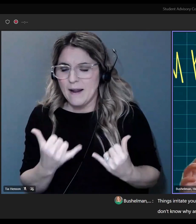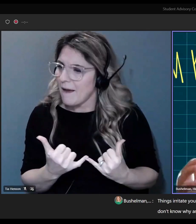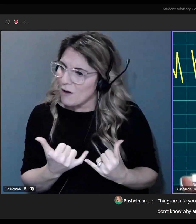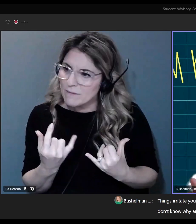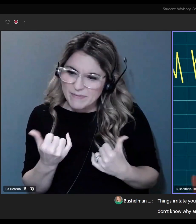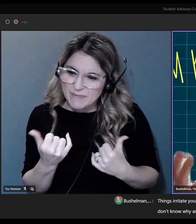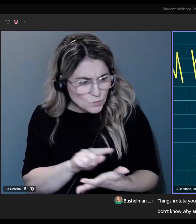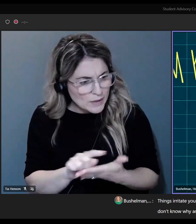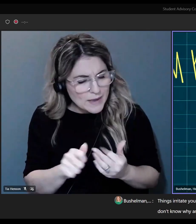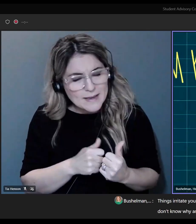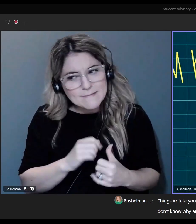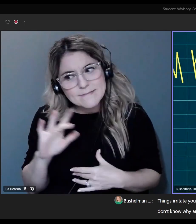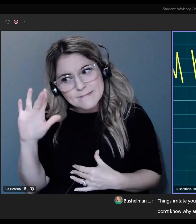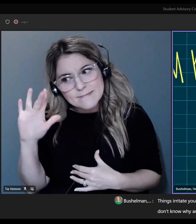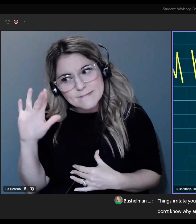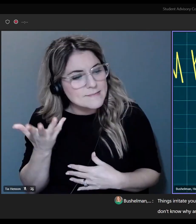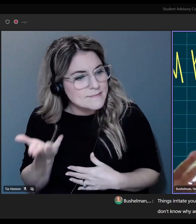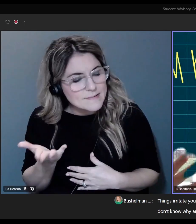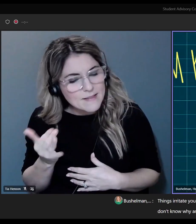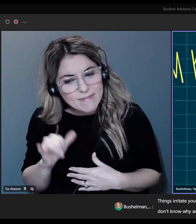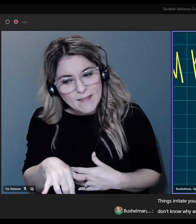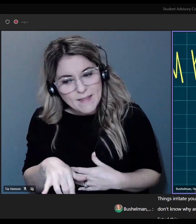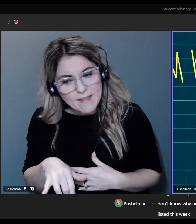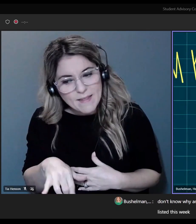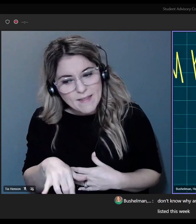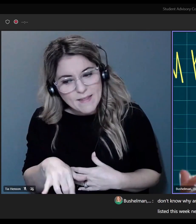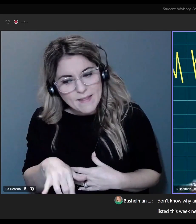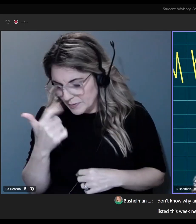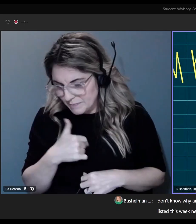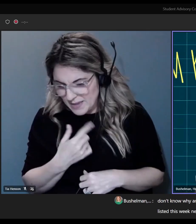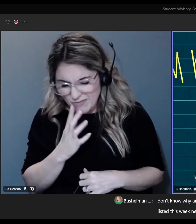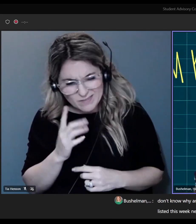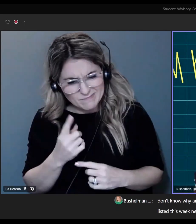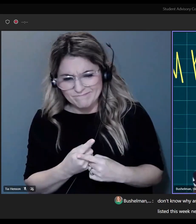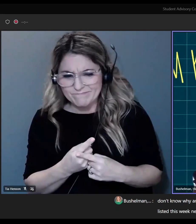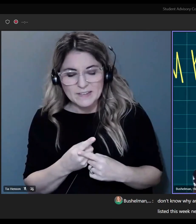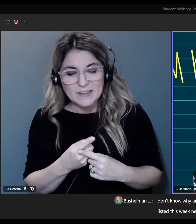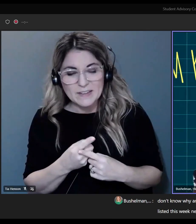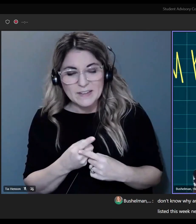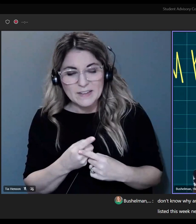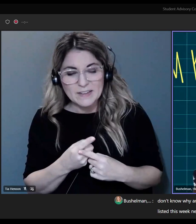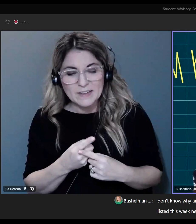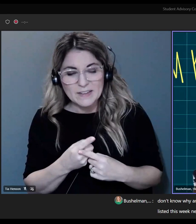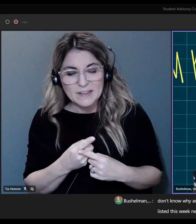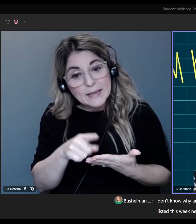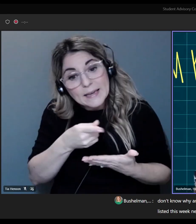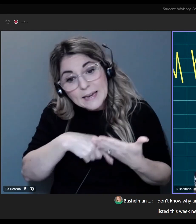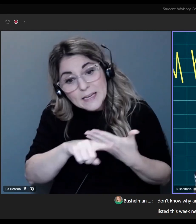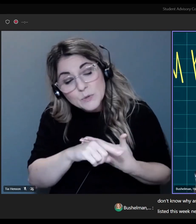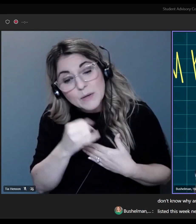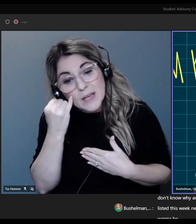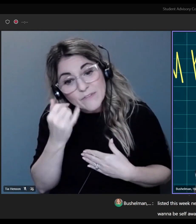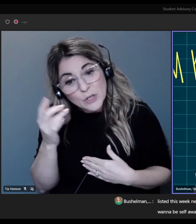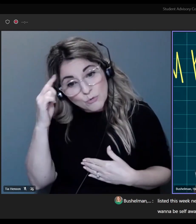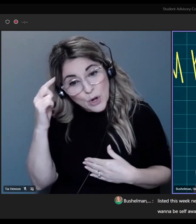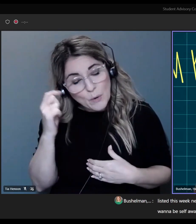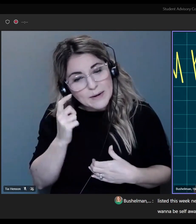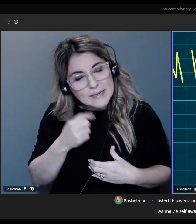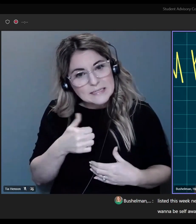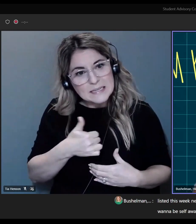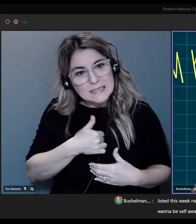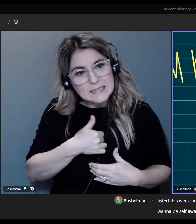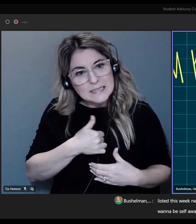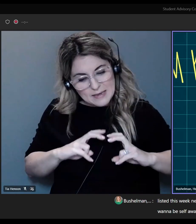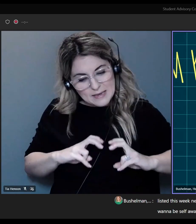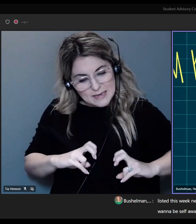so, to think about those things you just listed this week, next week, you know, whenever it's happening, we want to be self-aware of,